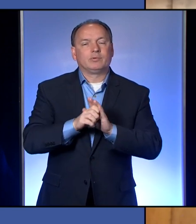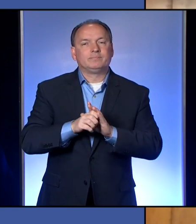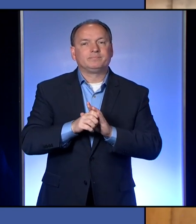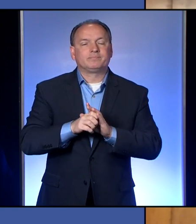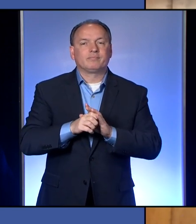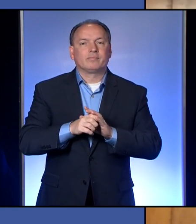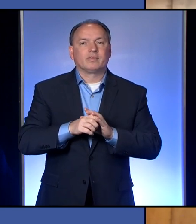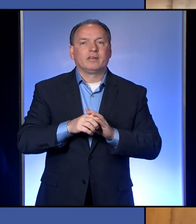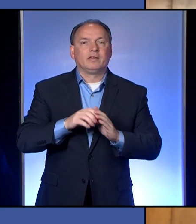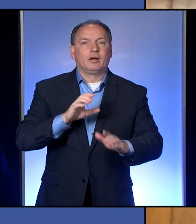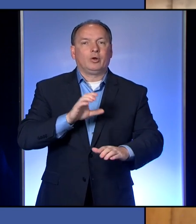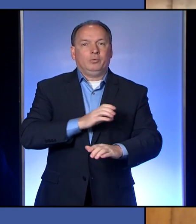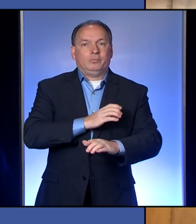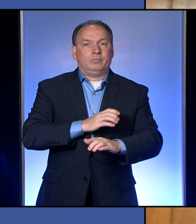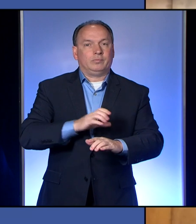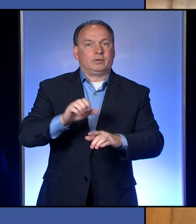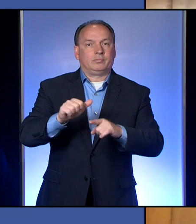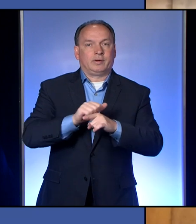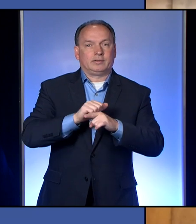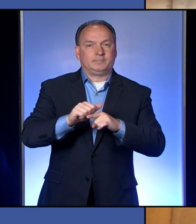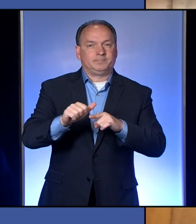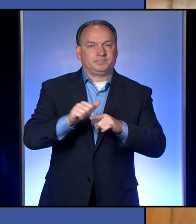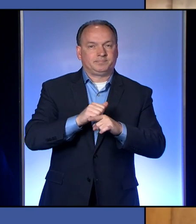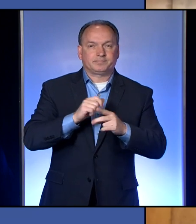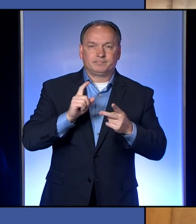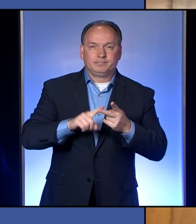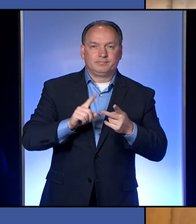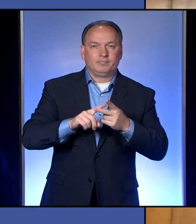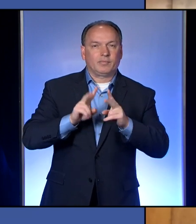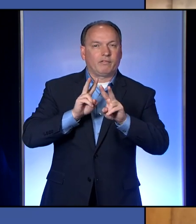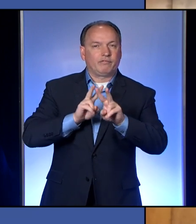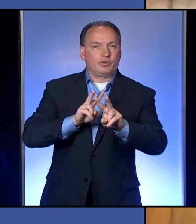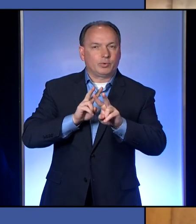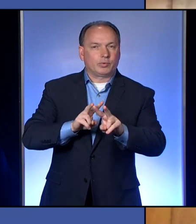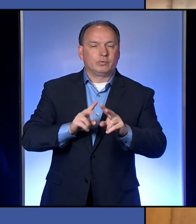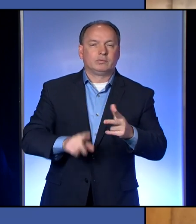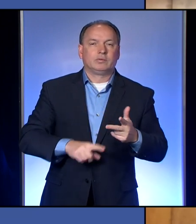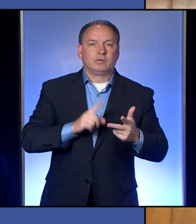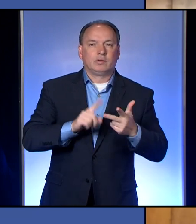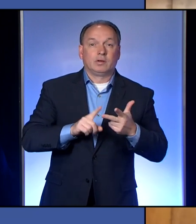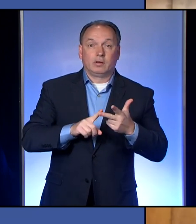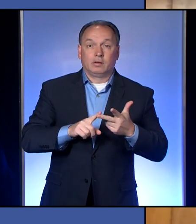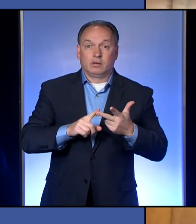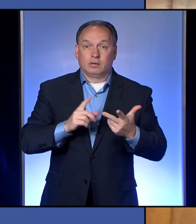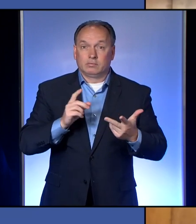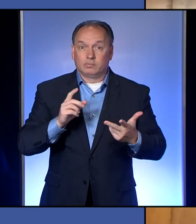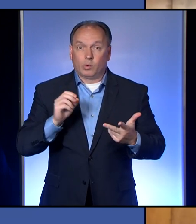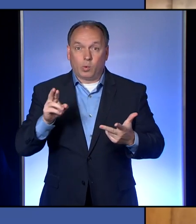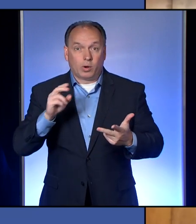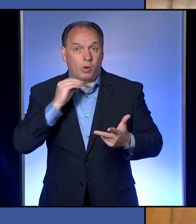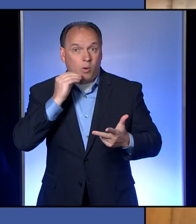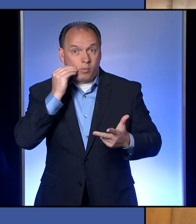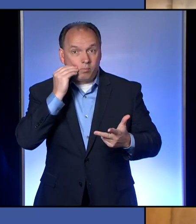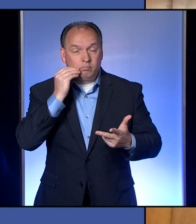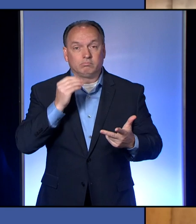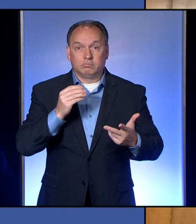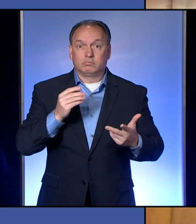chorus practices or funerals or even at home, which is one of the most common places that